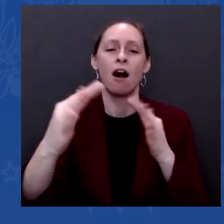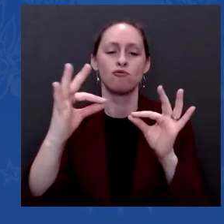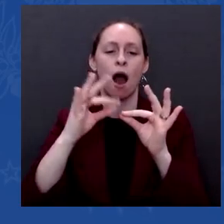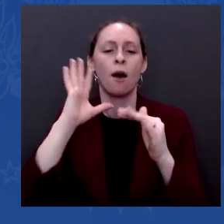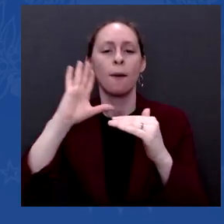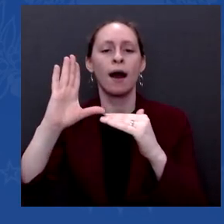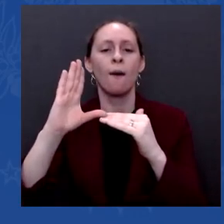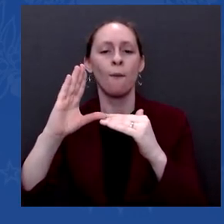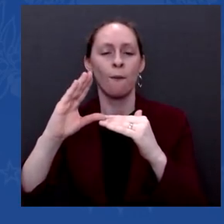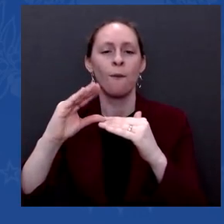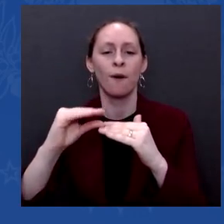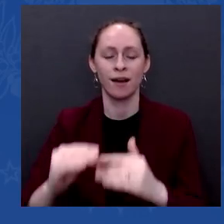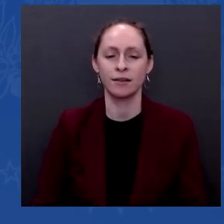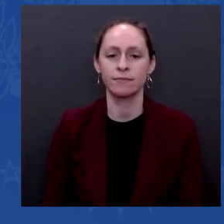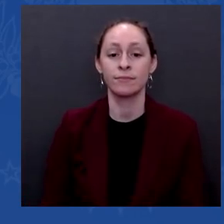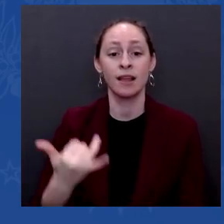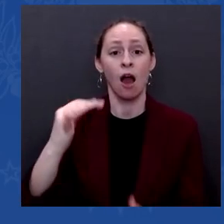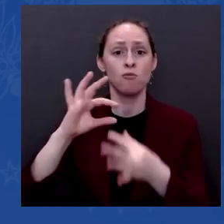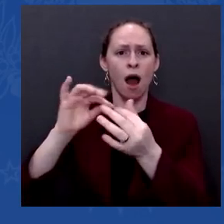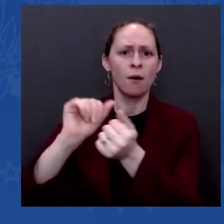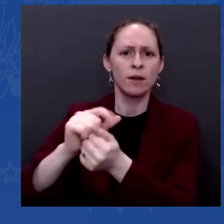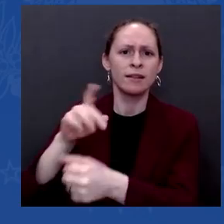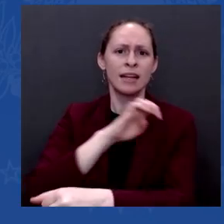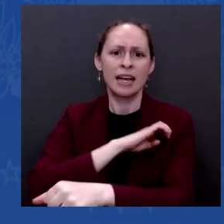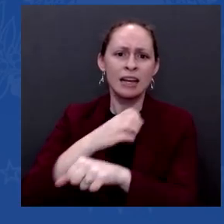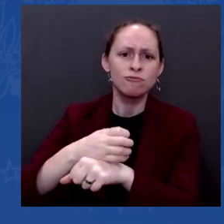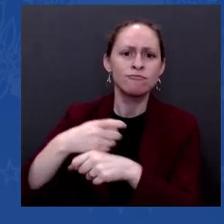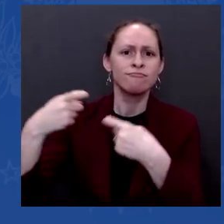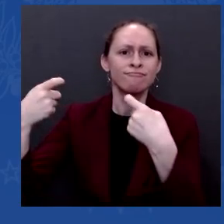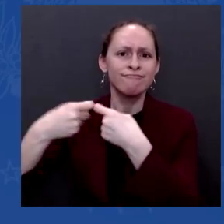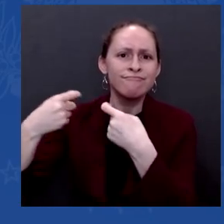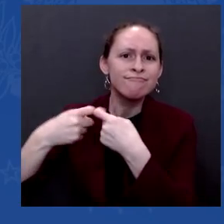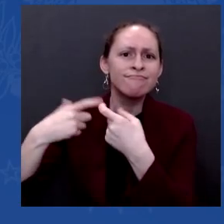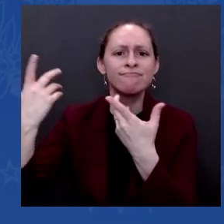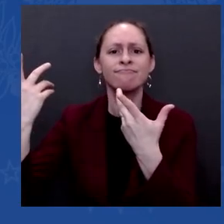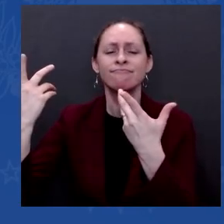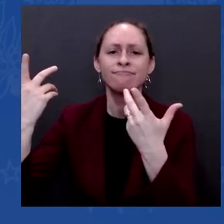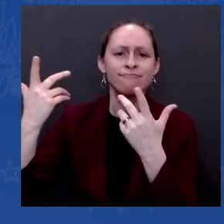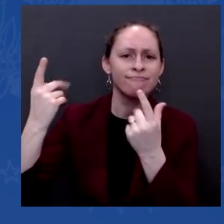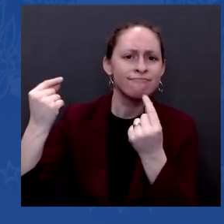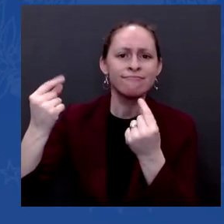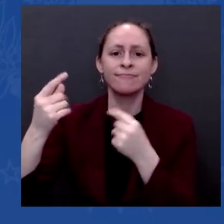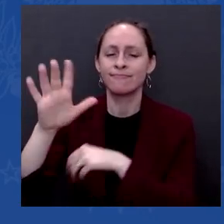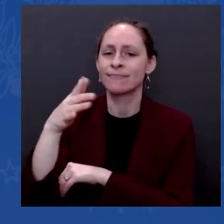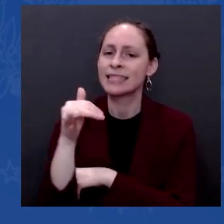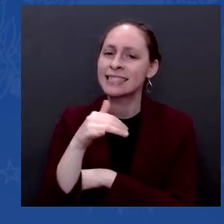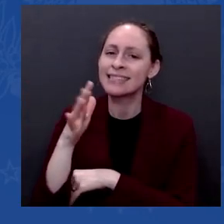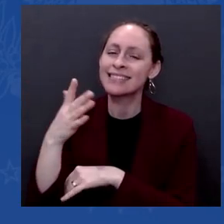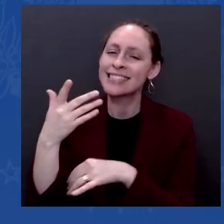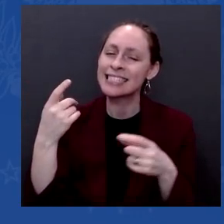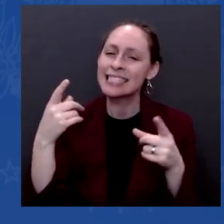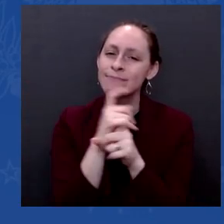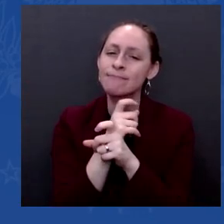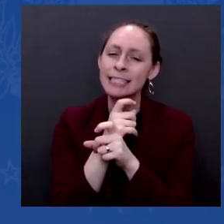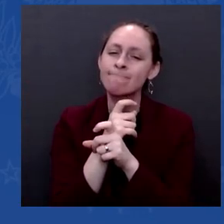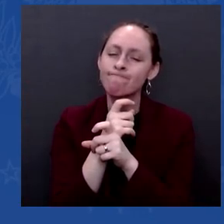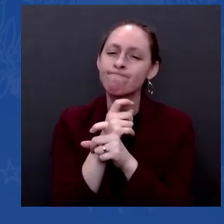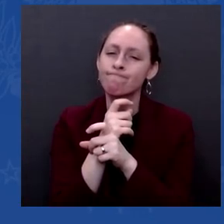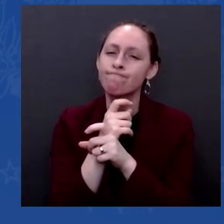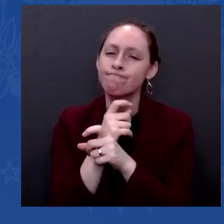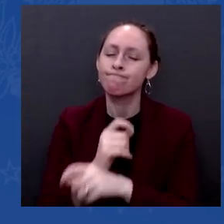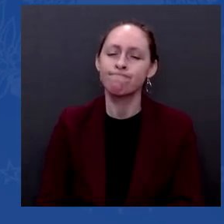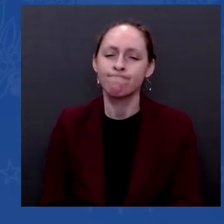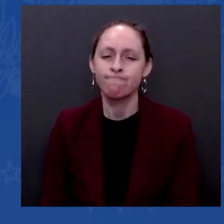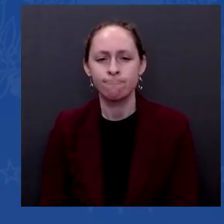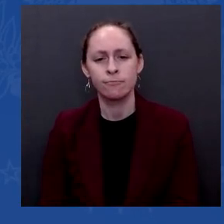that gets a little more complicated. But you saw what happened when I was able to convince everyone from including